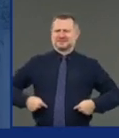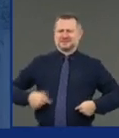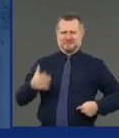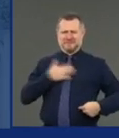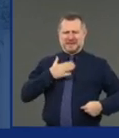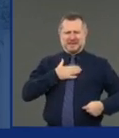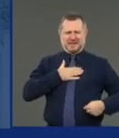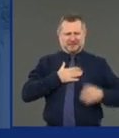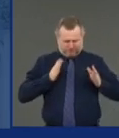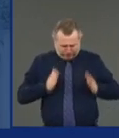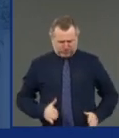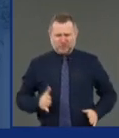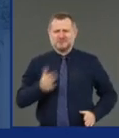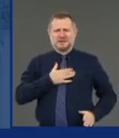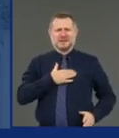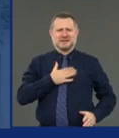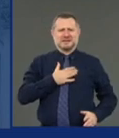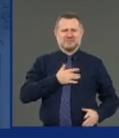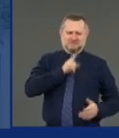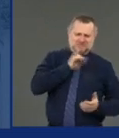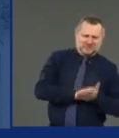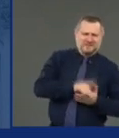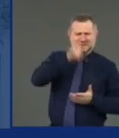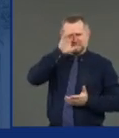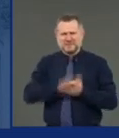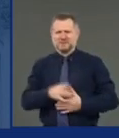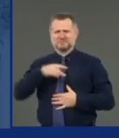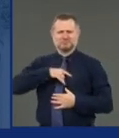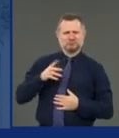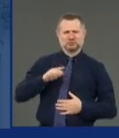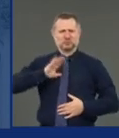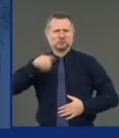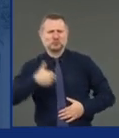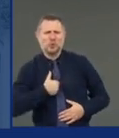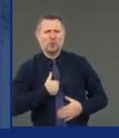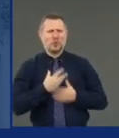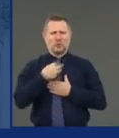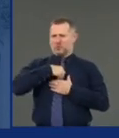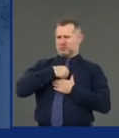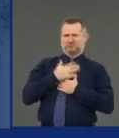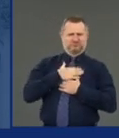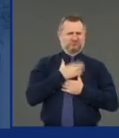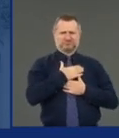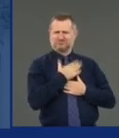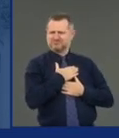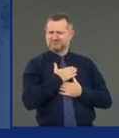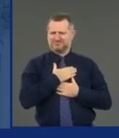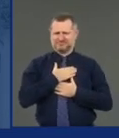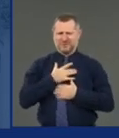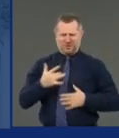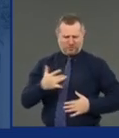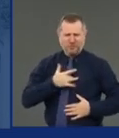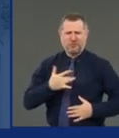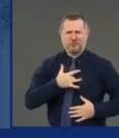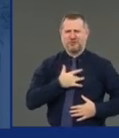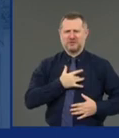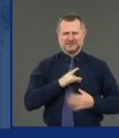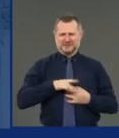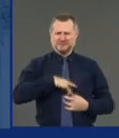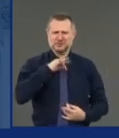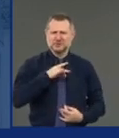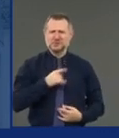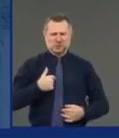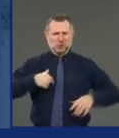and your belief and your soul and your heart and your spirit. And we do the right